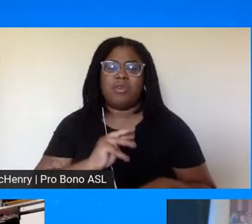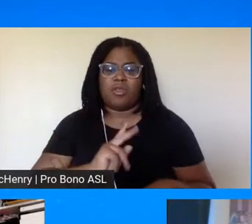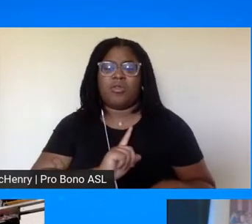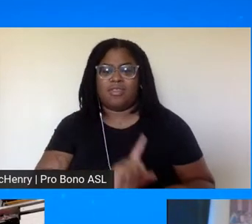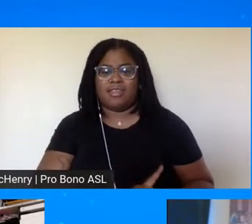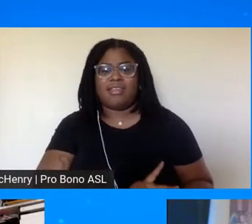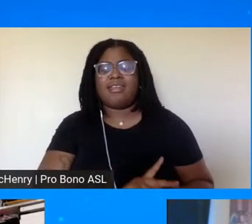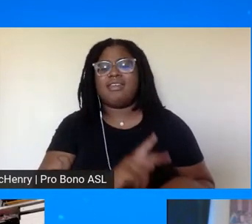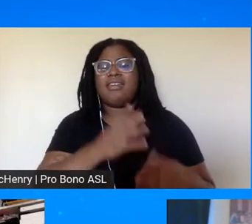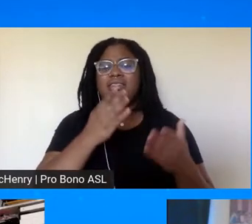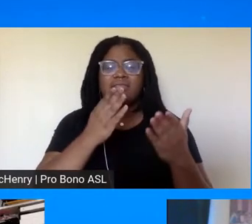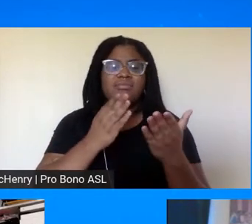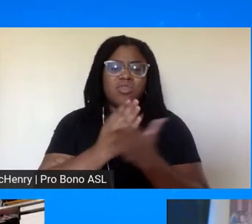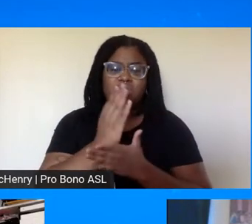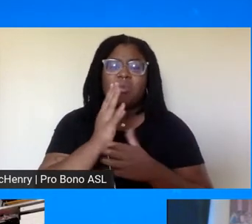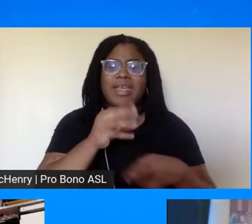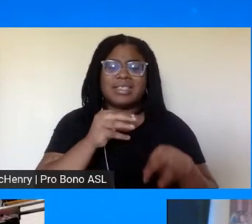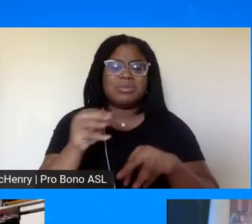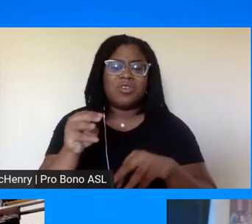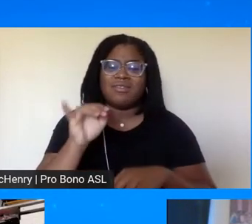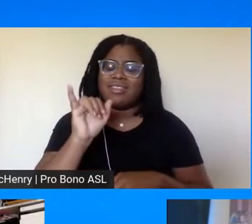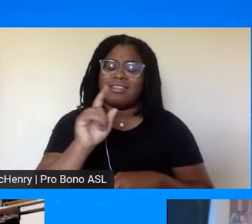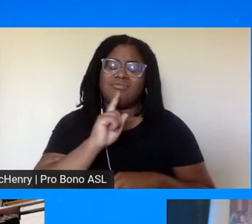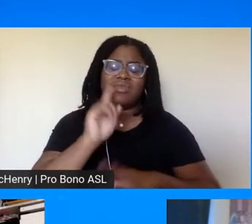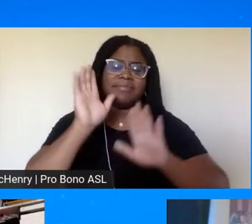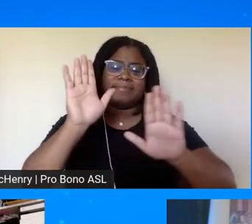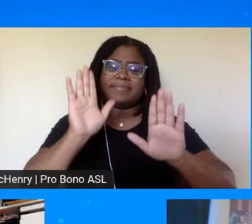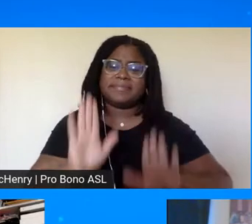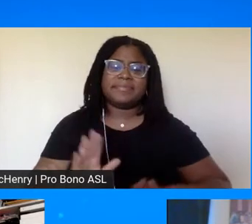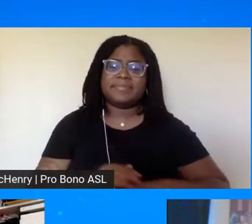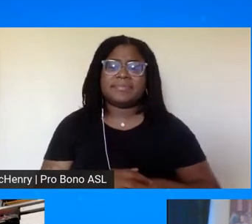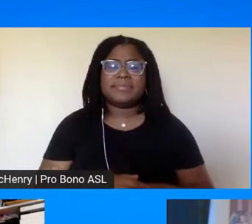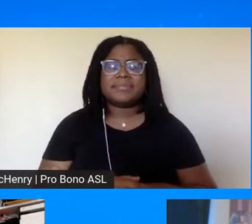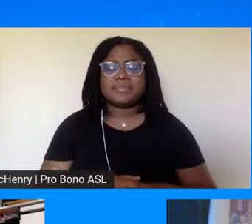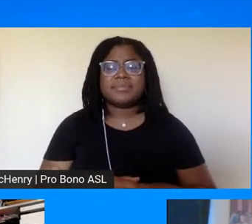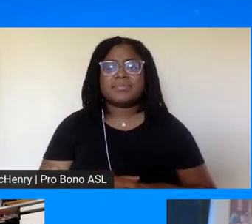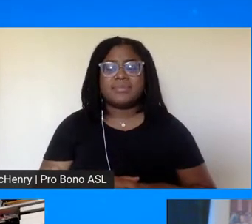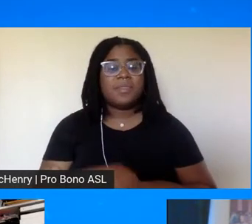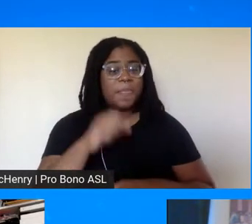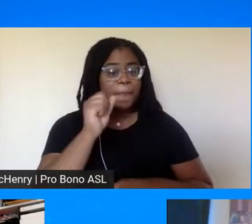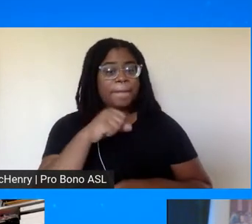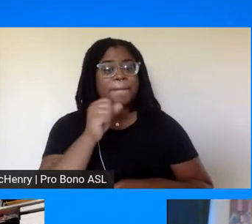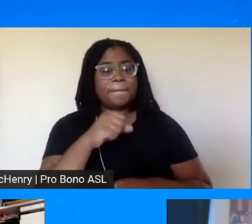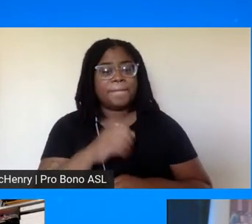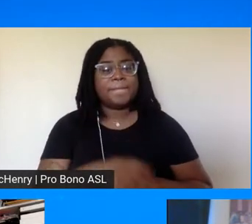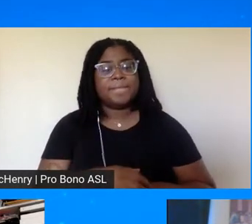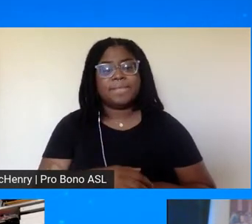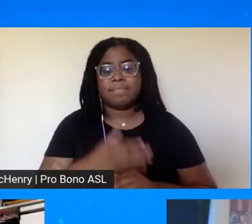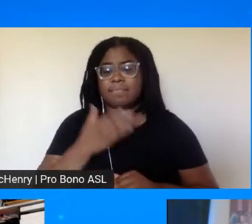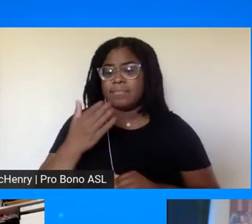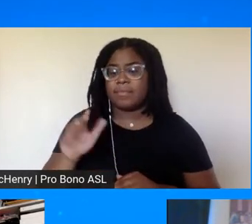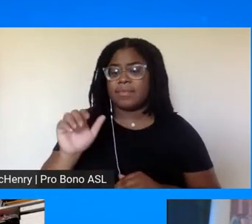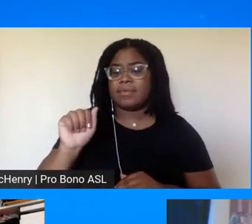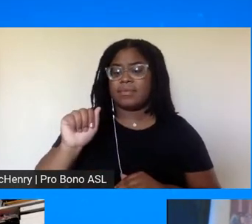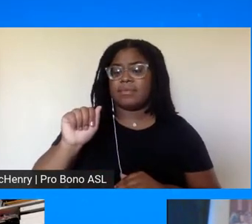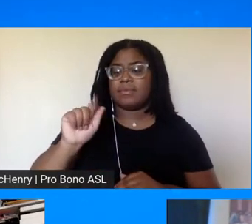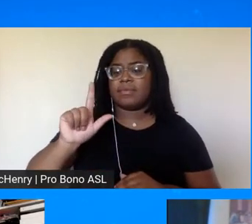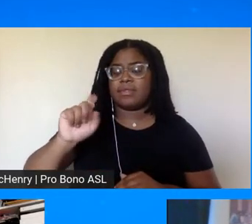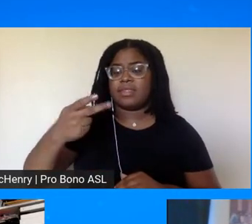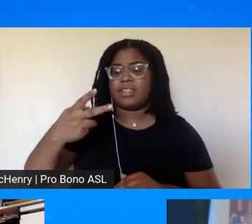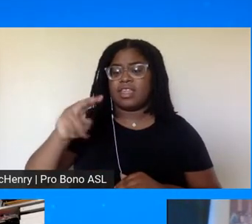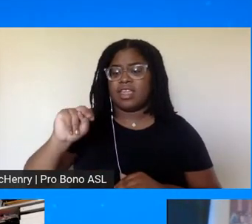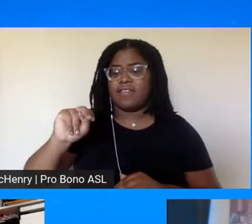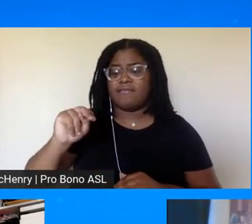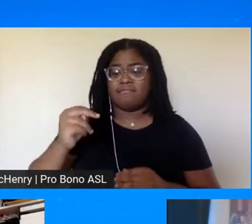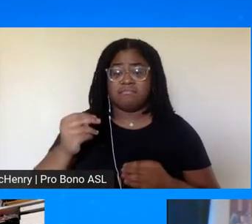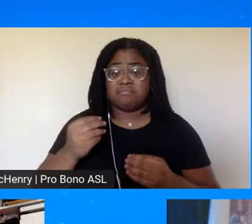is just um absolutely extraordinary yes mr alfin you have anything yes